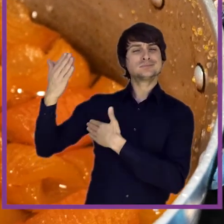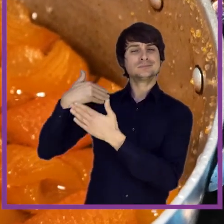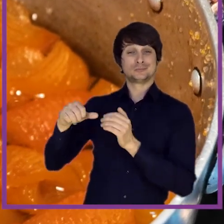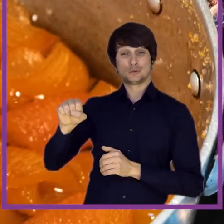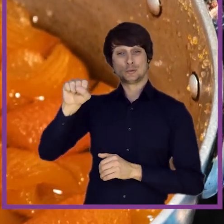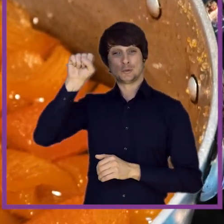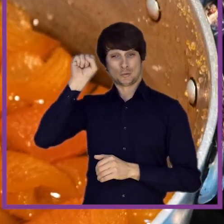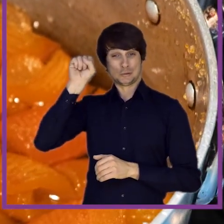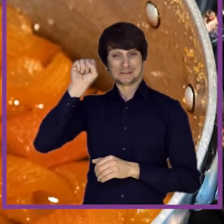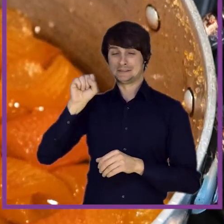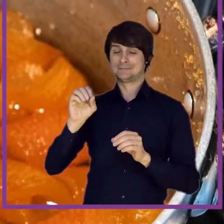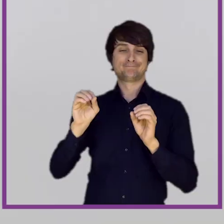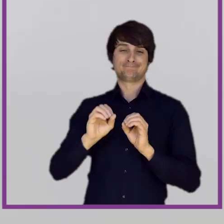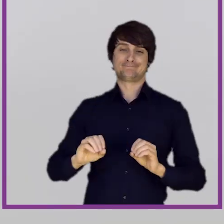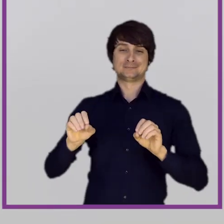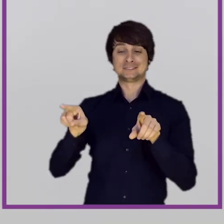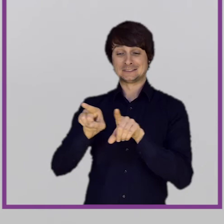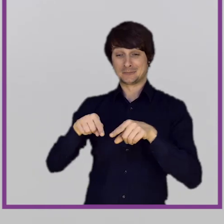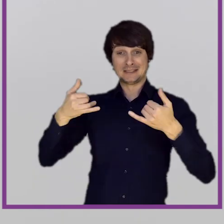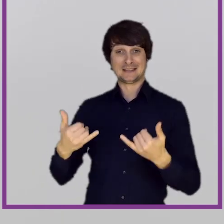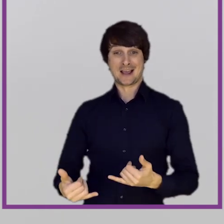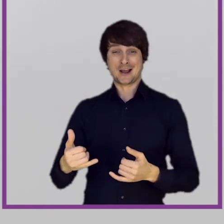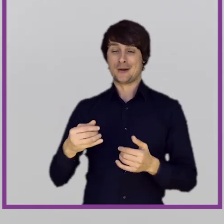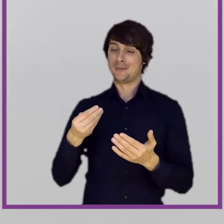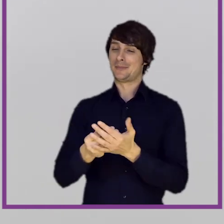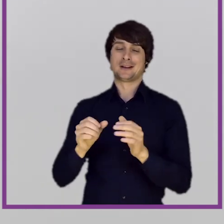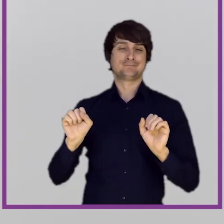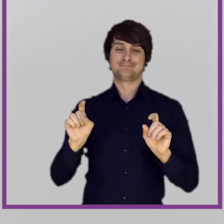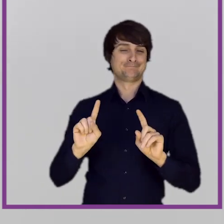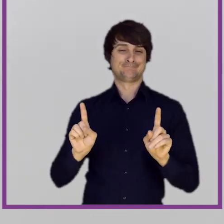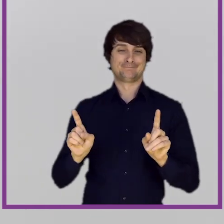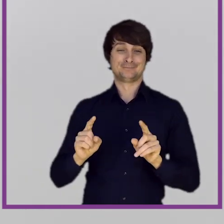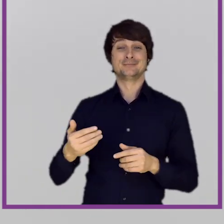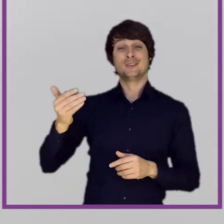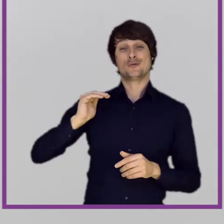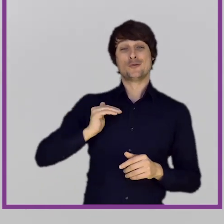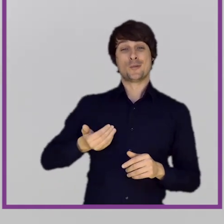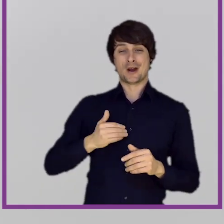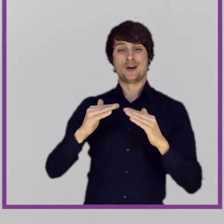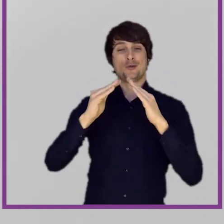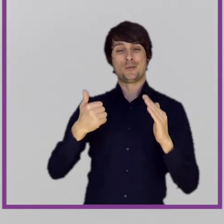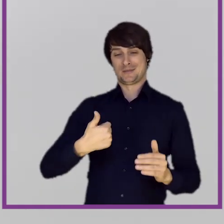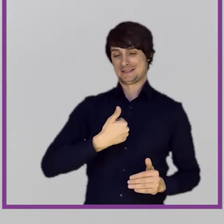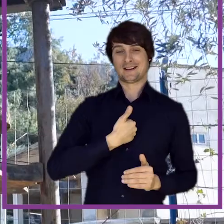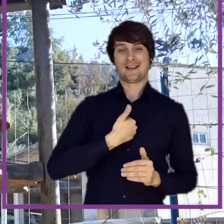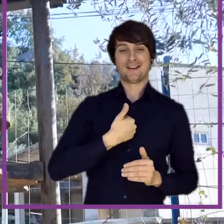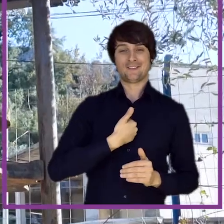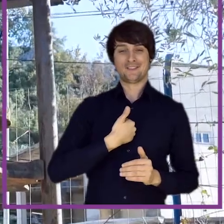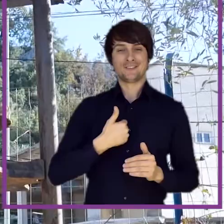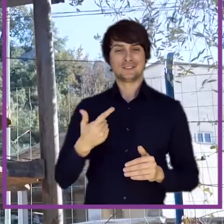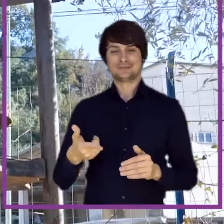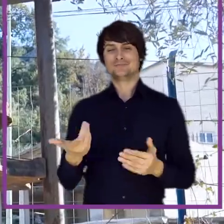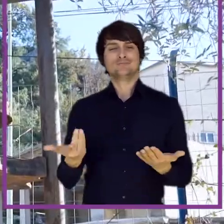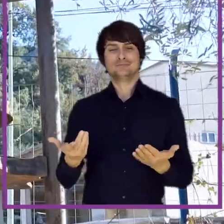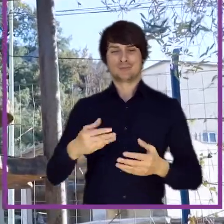from different fruits. The tradition conveys their good hostess nature and thriftness. The preservation of culinary